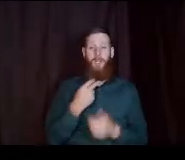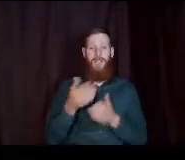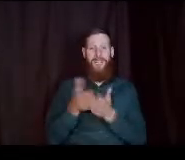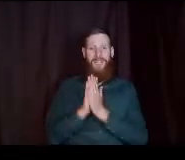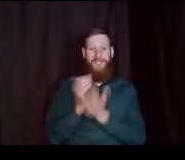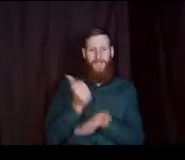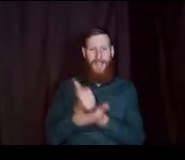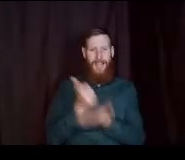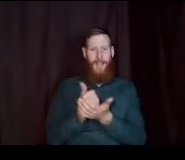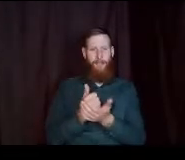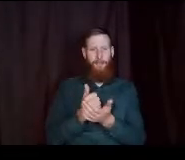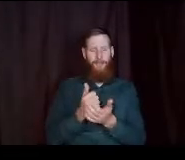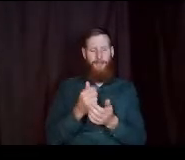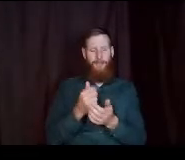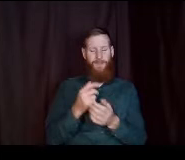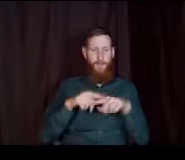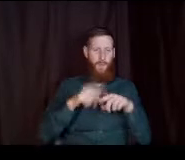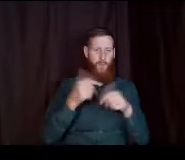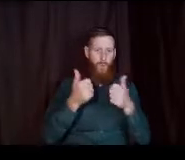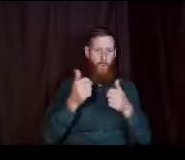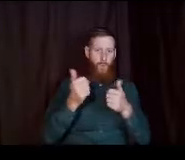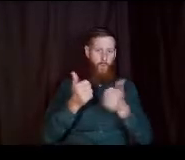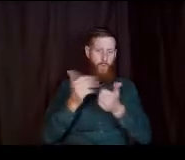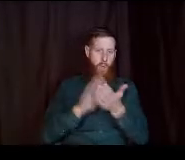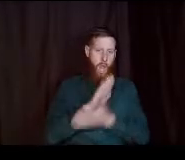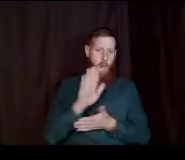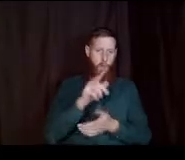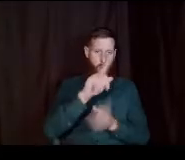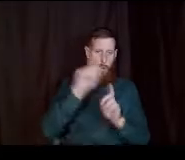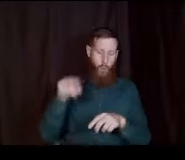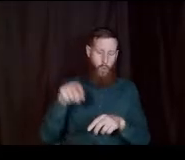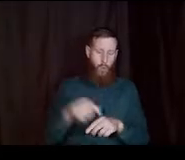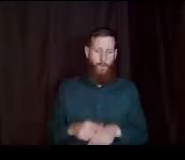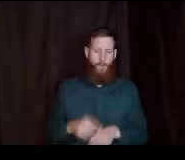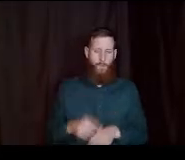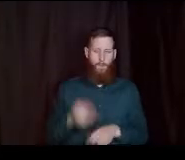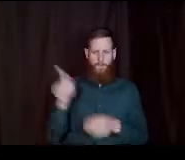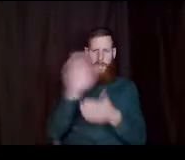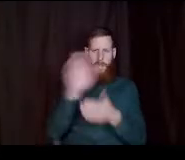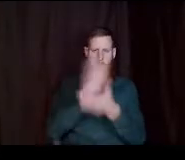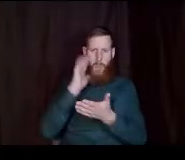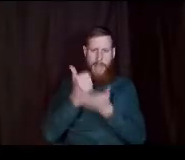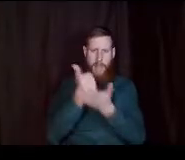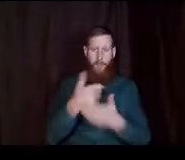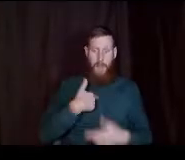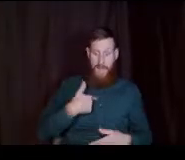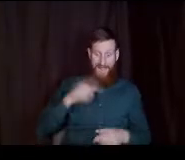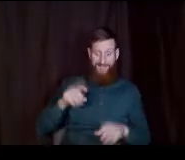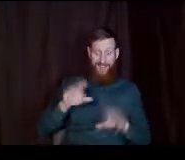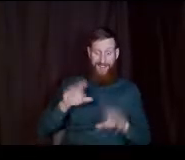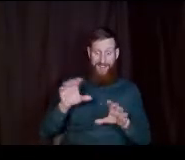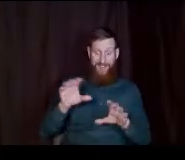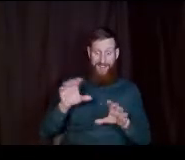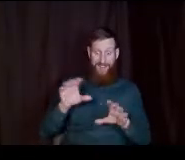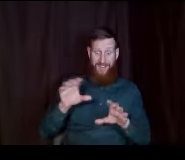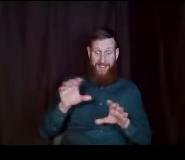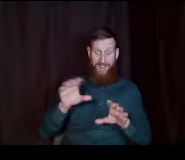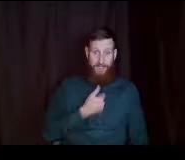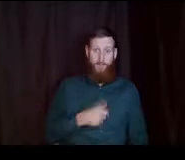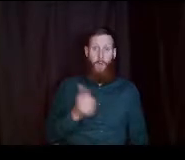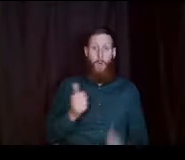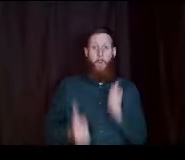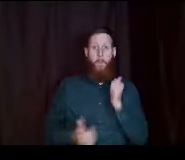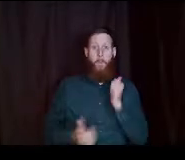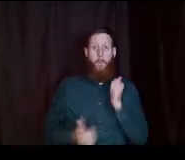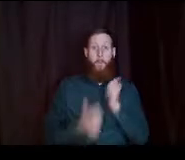college that you're going to it is just one of those things that uh i've had to do it four times myself uh most of you